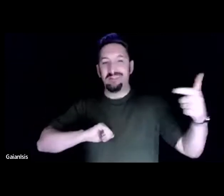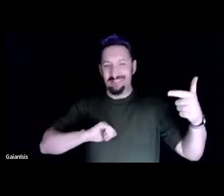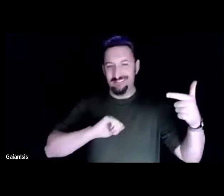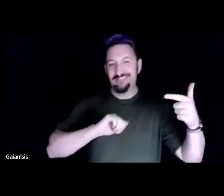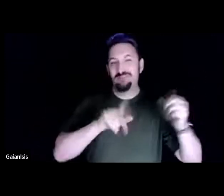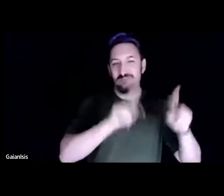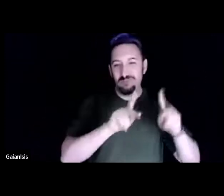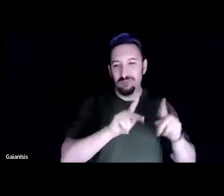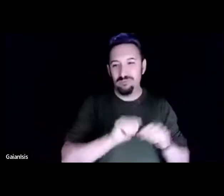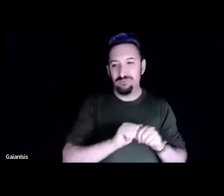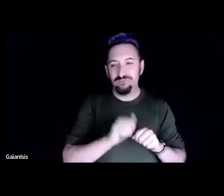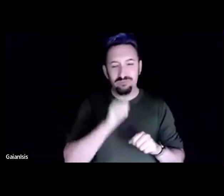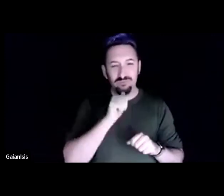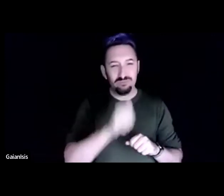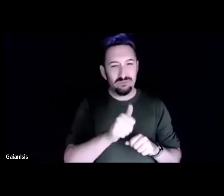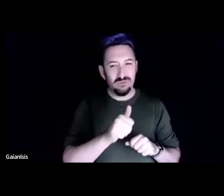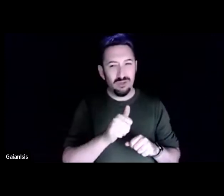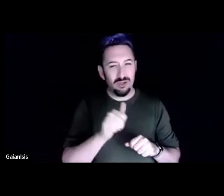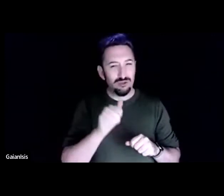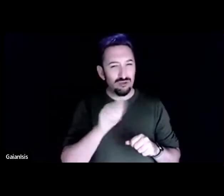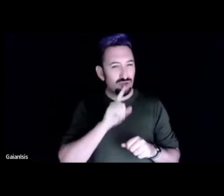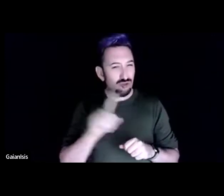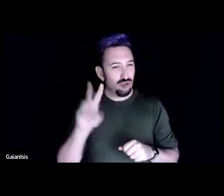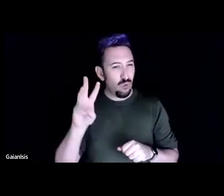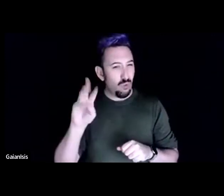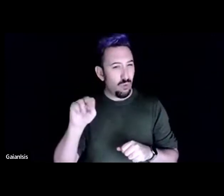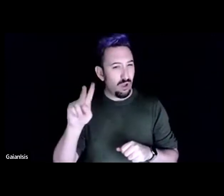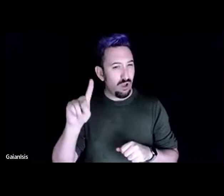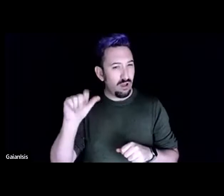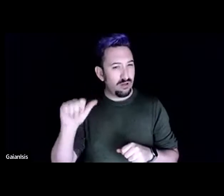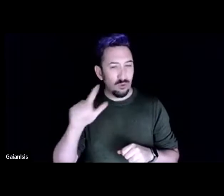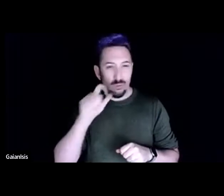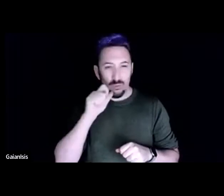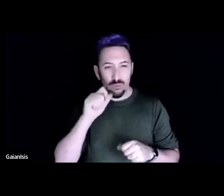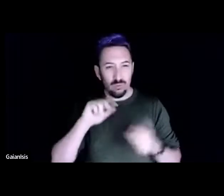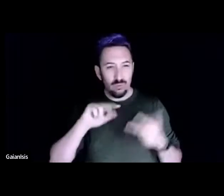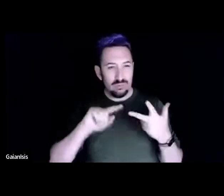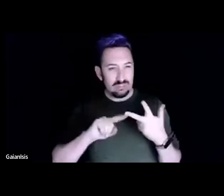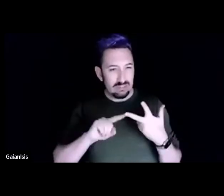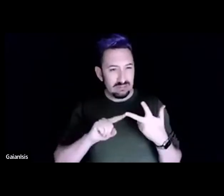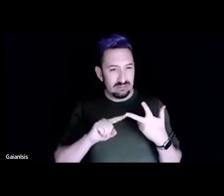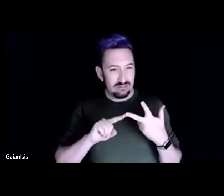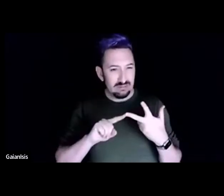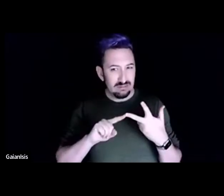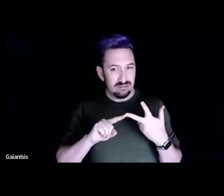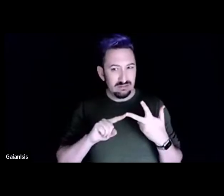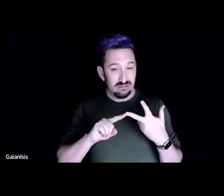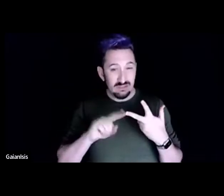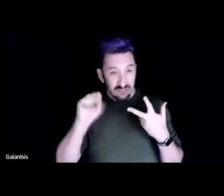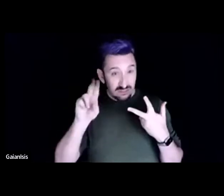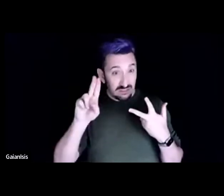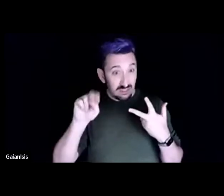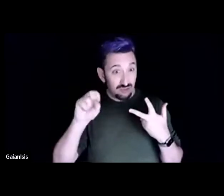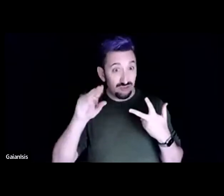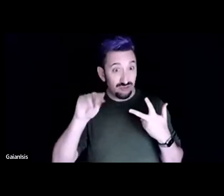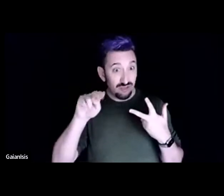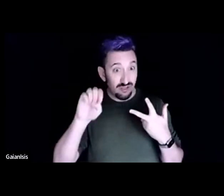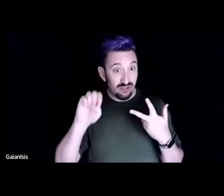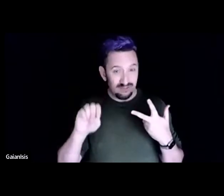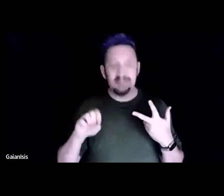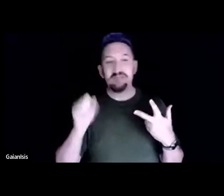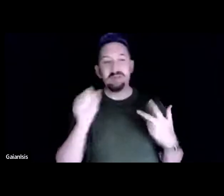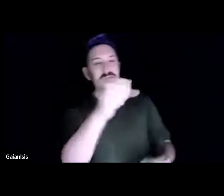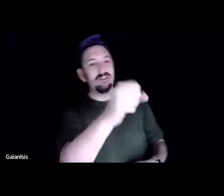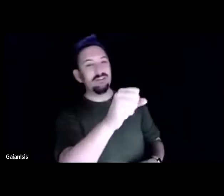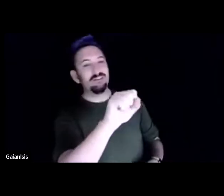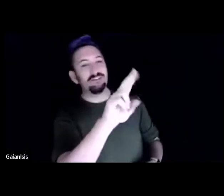don't actually want to remember who is next in the lineup. Oh, is that Sunshine? That's Sunshine. Okay.